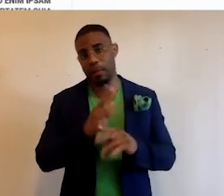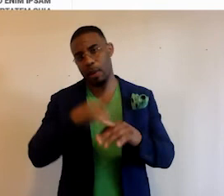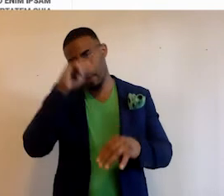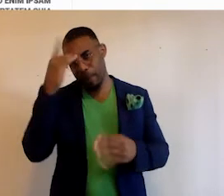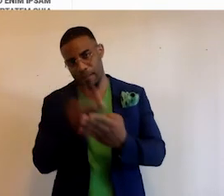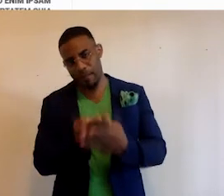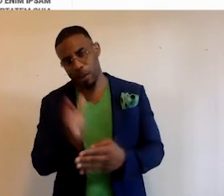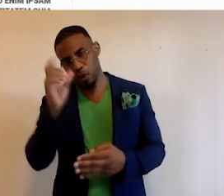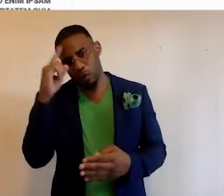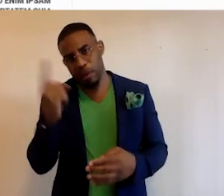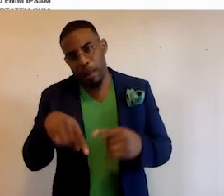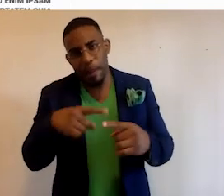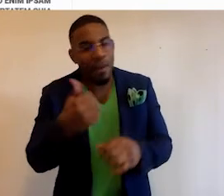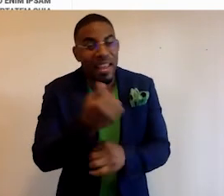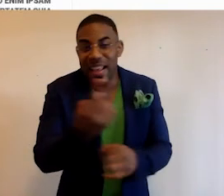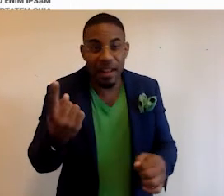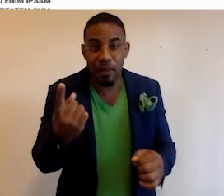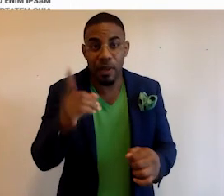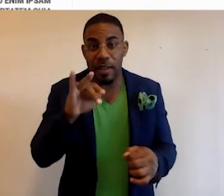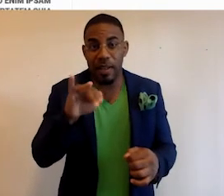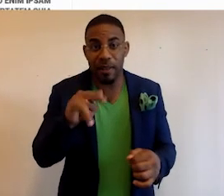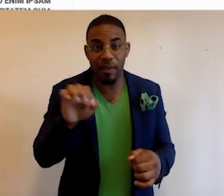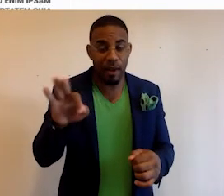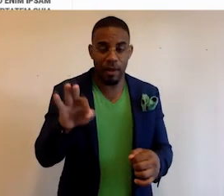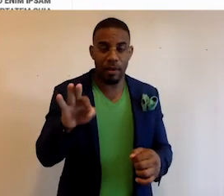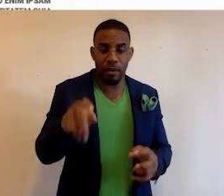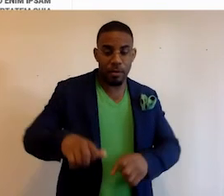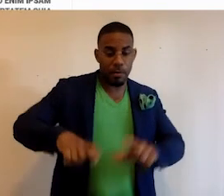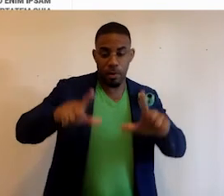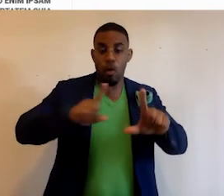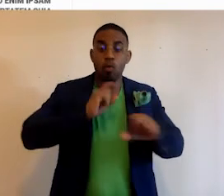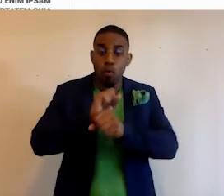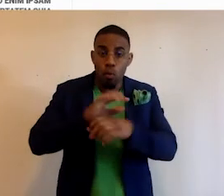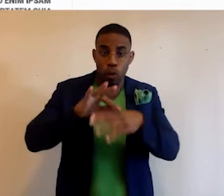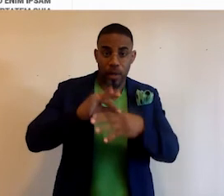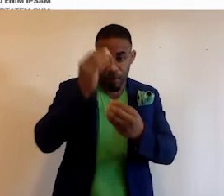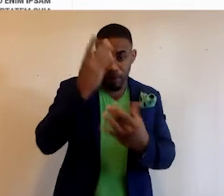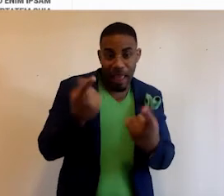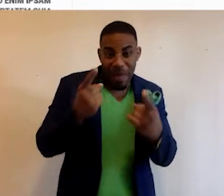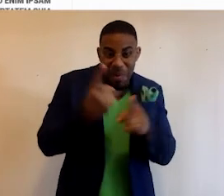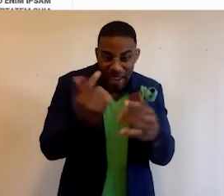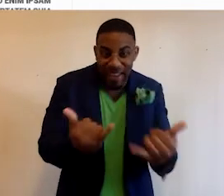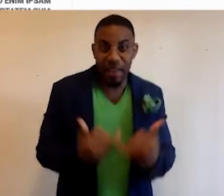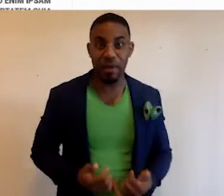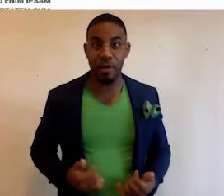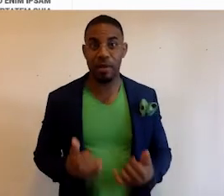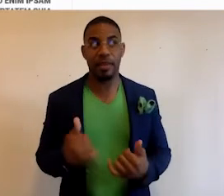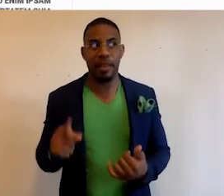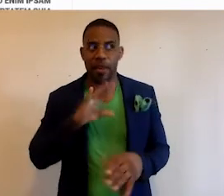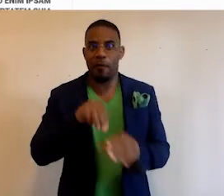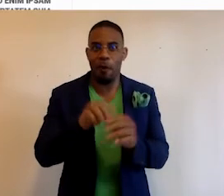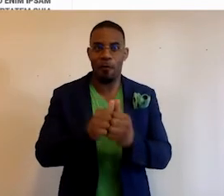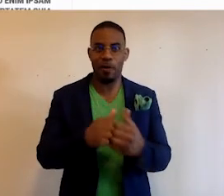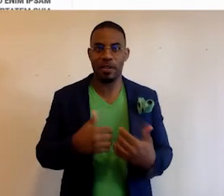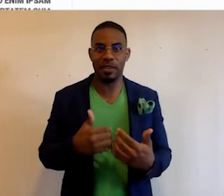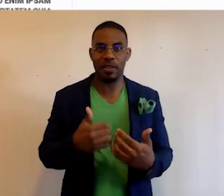Black Facts and search for something about any one of the Divine 9, they're able to pull up real content that is happening right now that they're involved